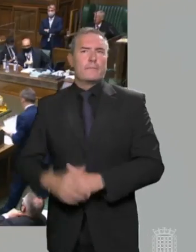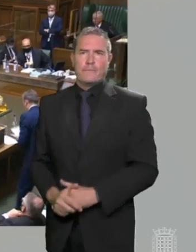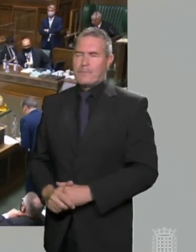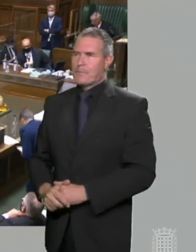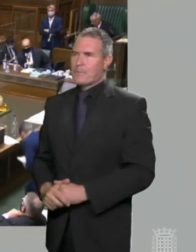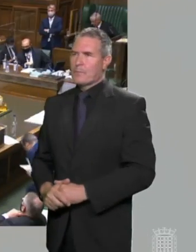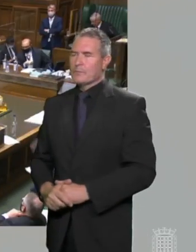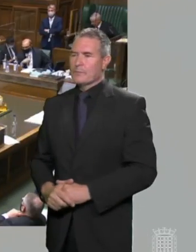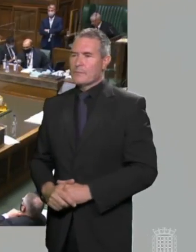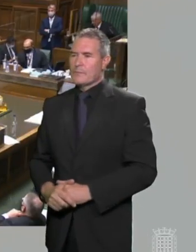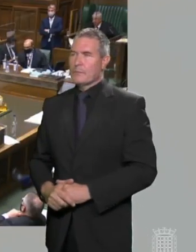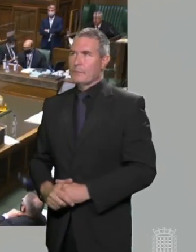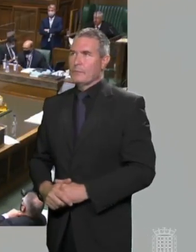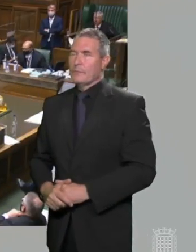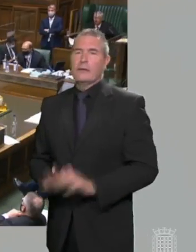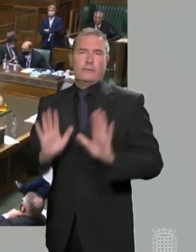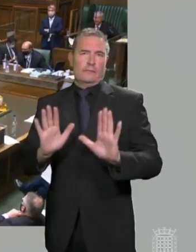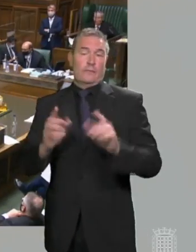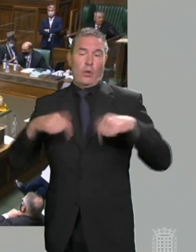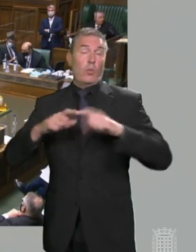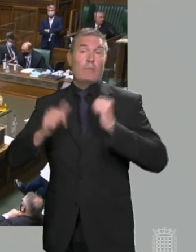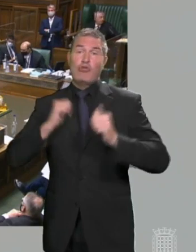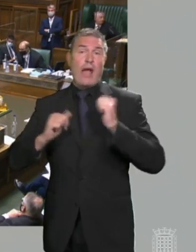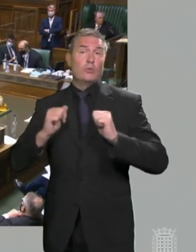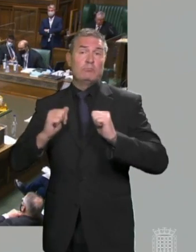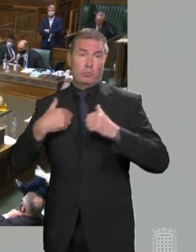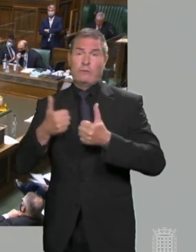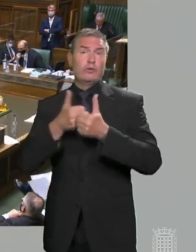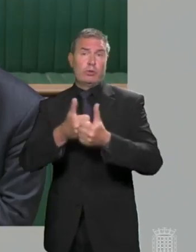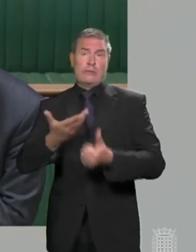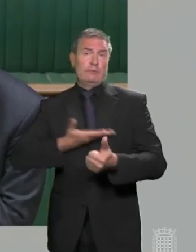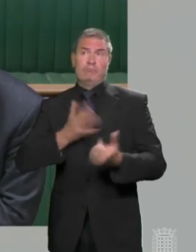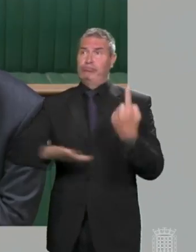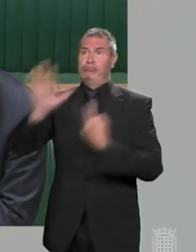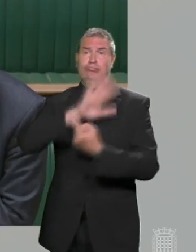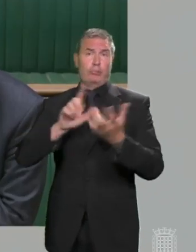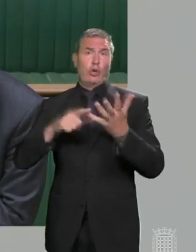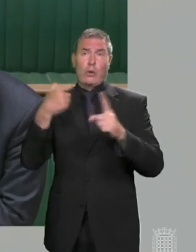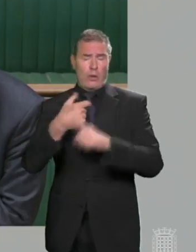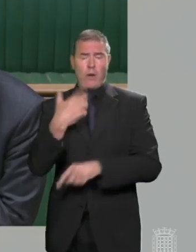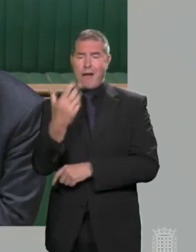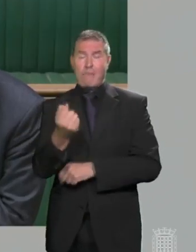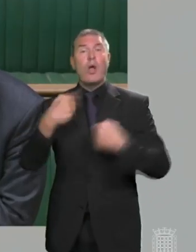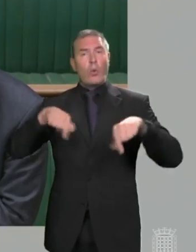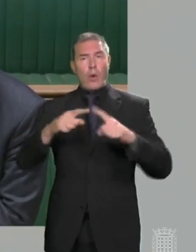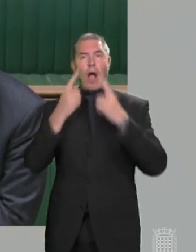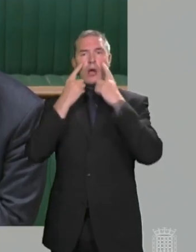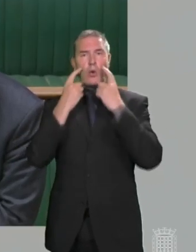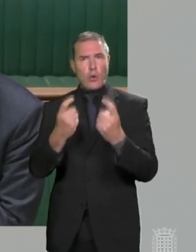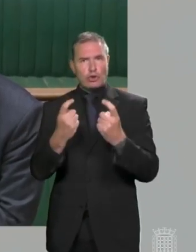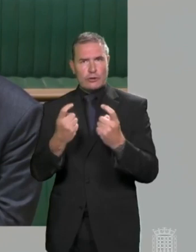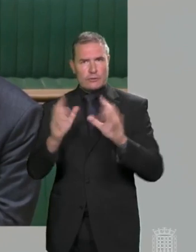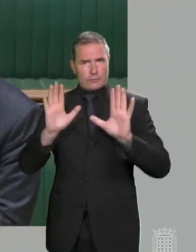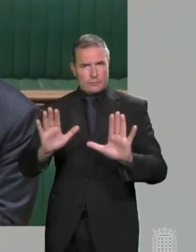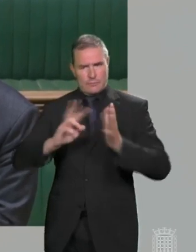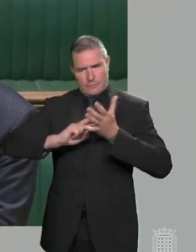Prime Minister. Mr Speaker, we're proud of the support we've given to businesses up and down the country. And the whole point about the cautious approach that we are taking